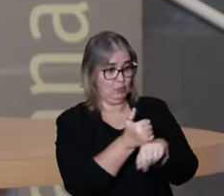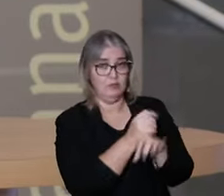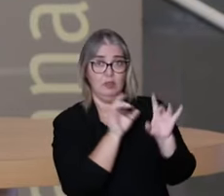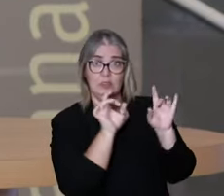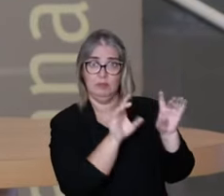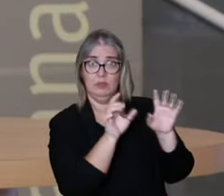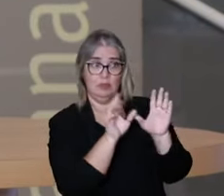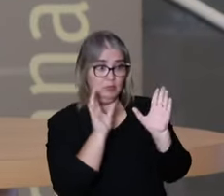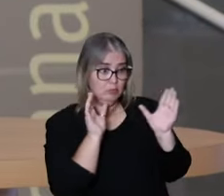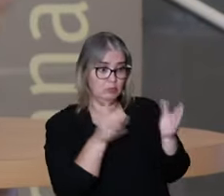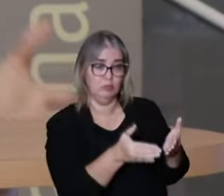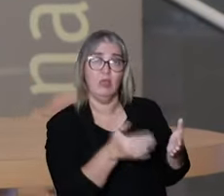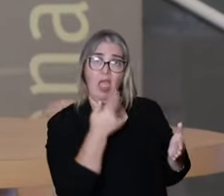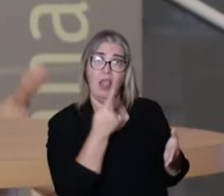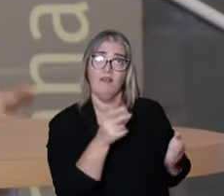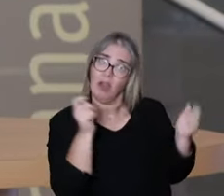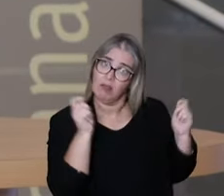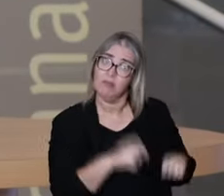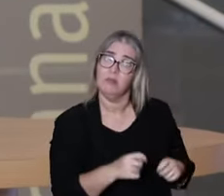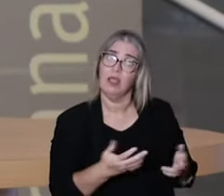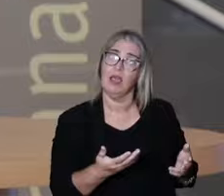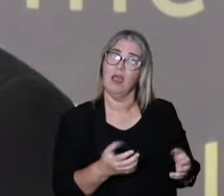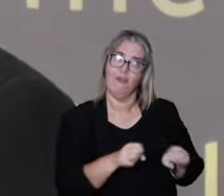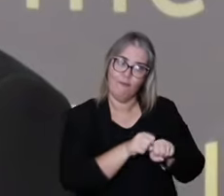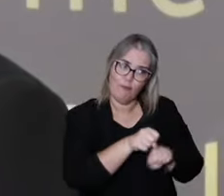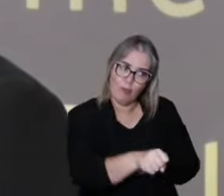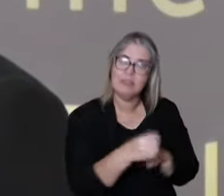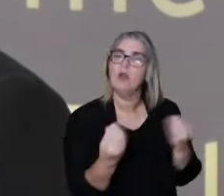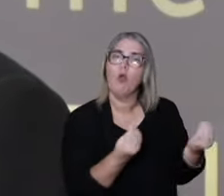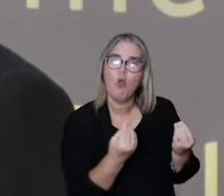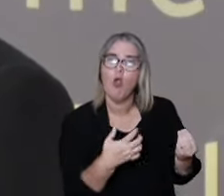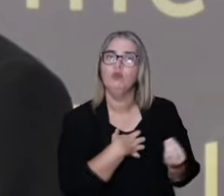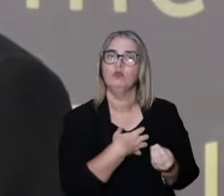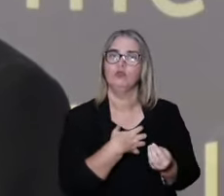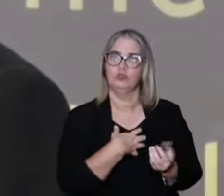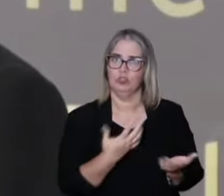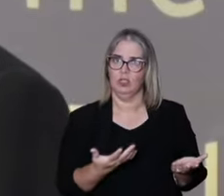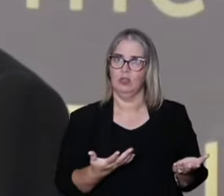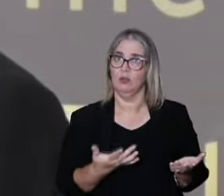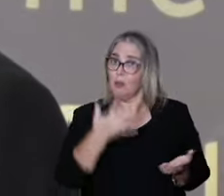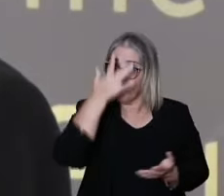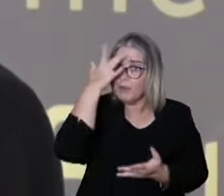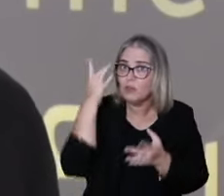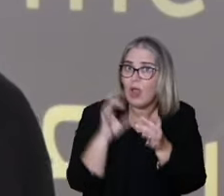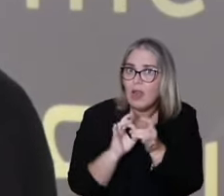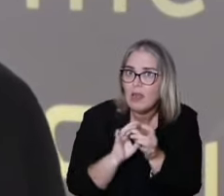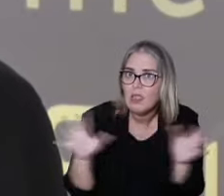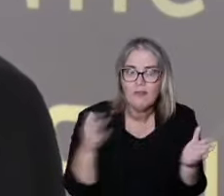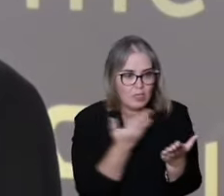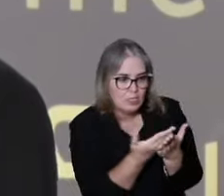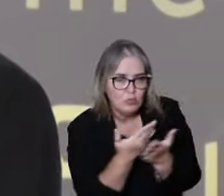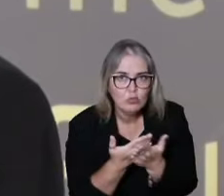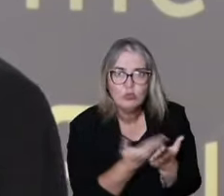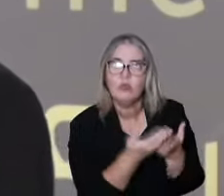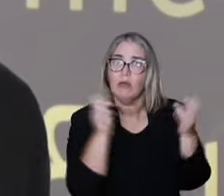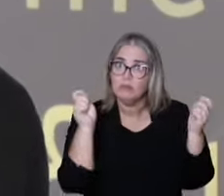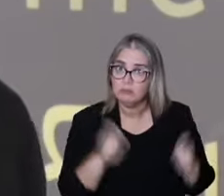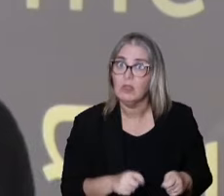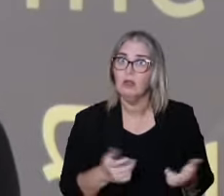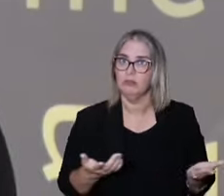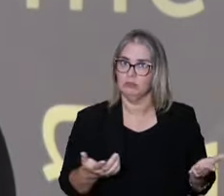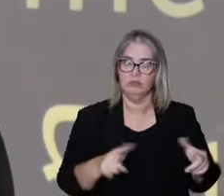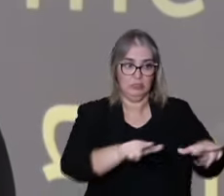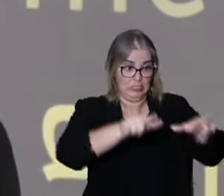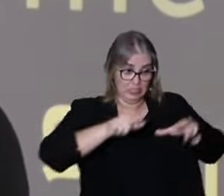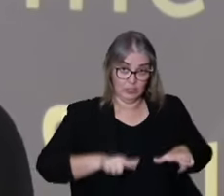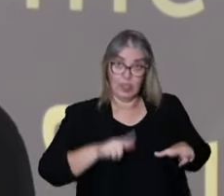The experts on that rationality, they define how should be the background and is the ones that wants to go